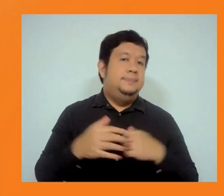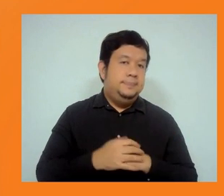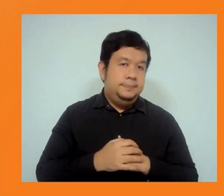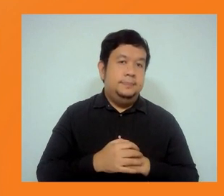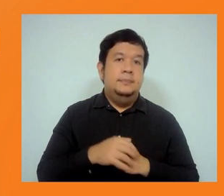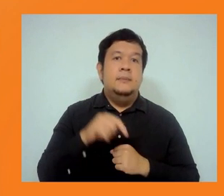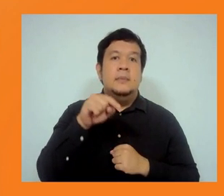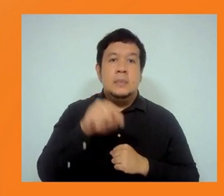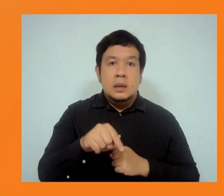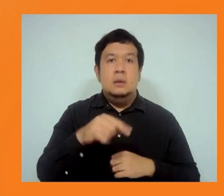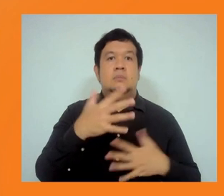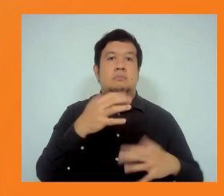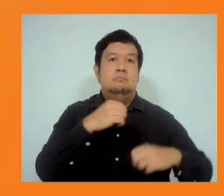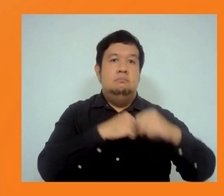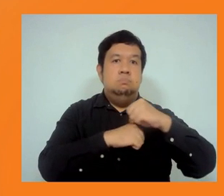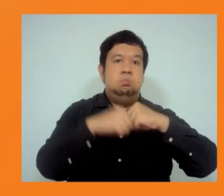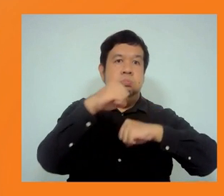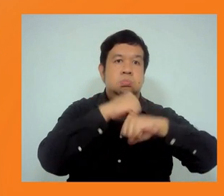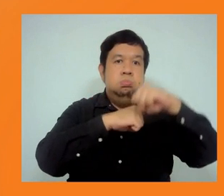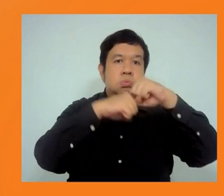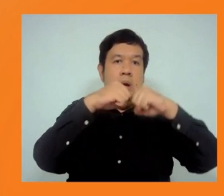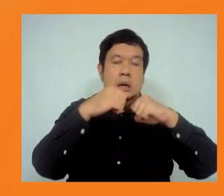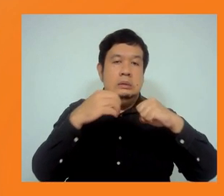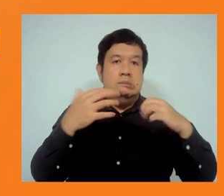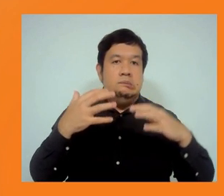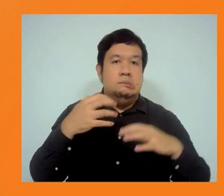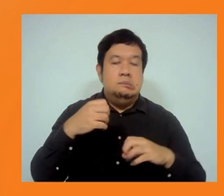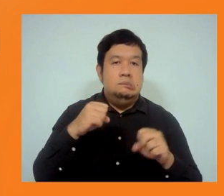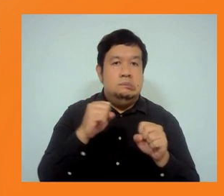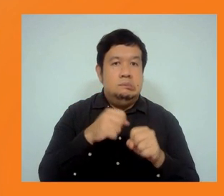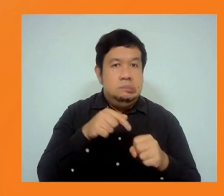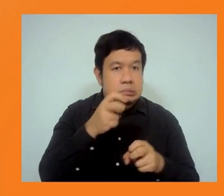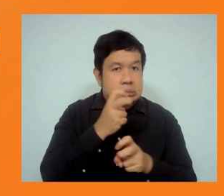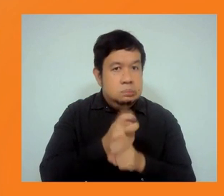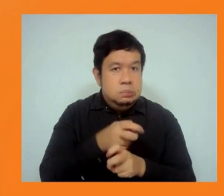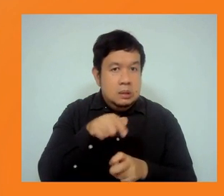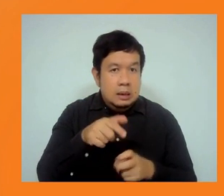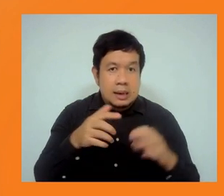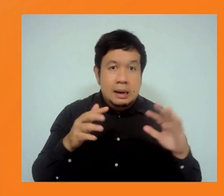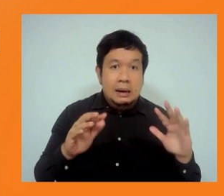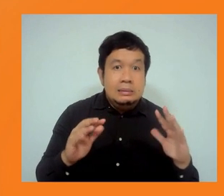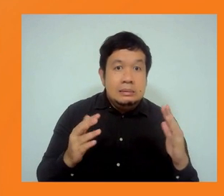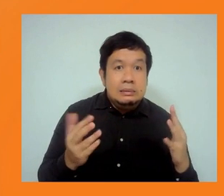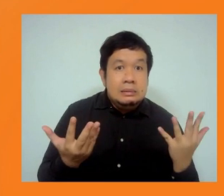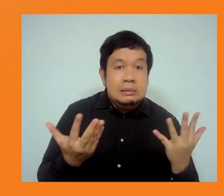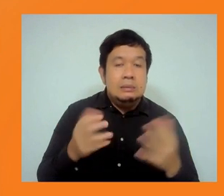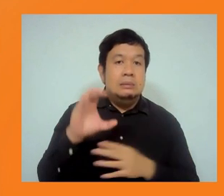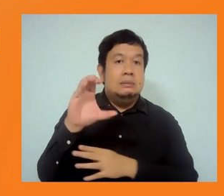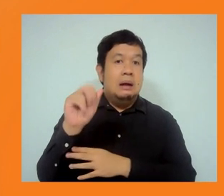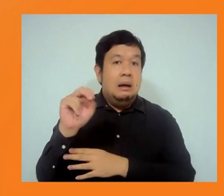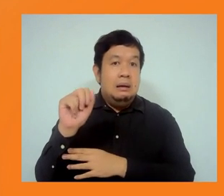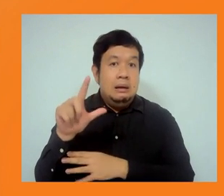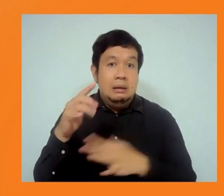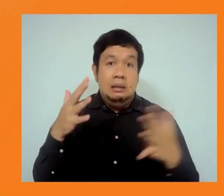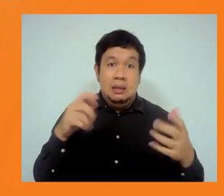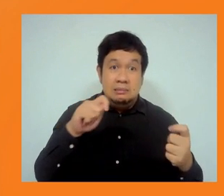And the act of a forceful conversion of a canal to a sewer, really, by neglecting and then destroying